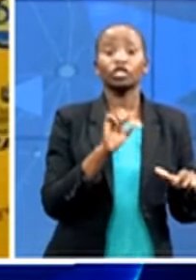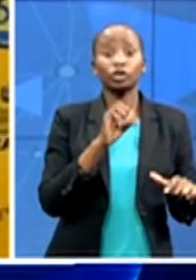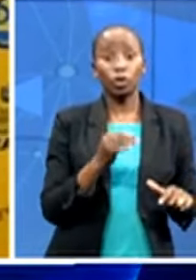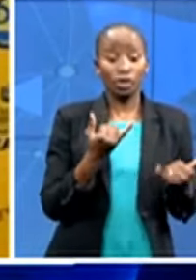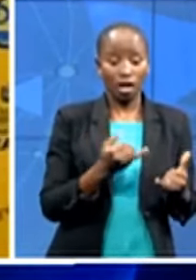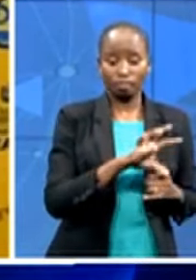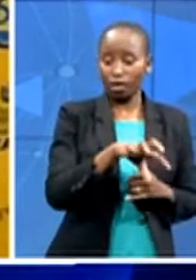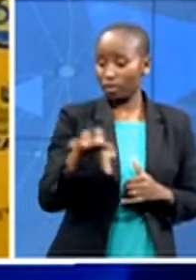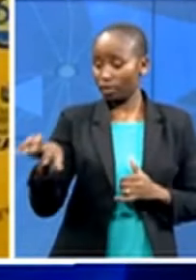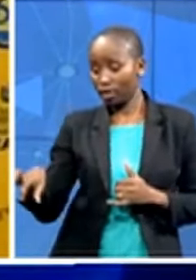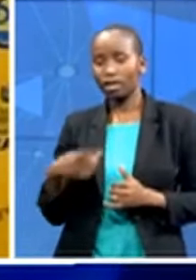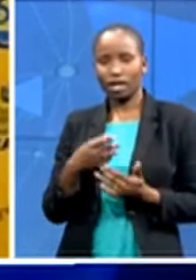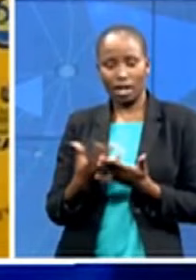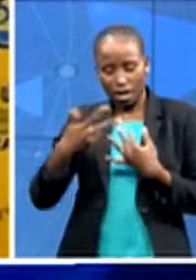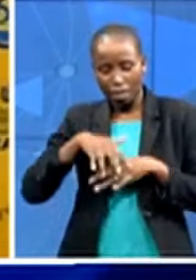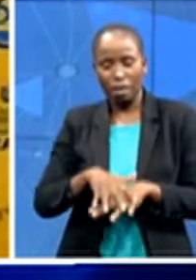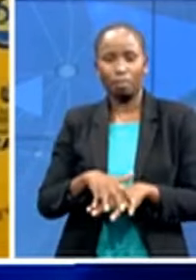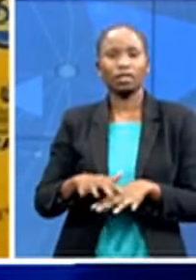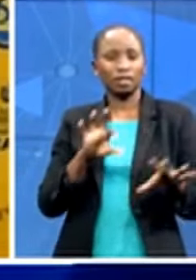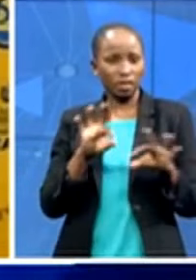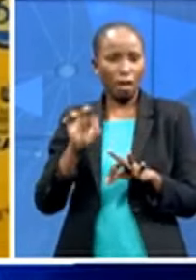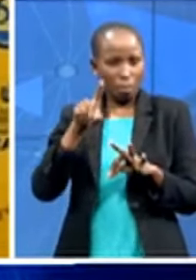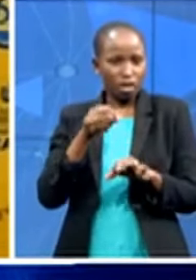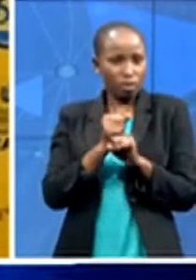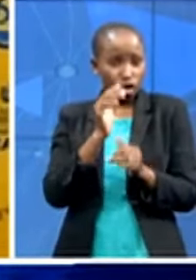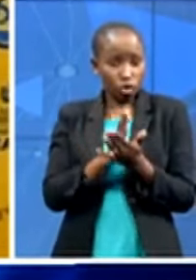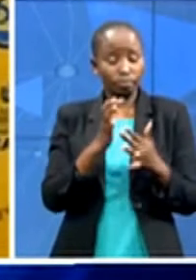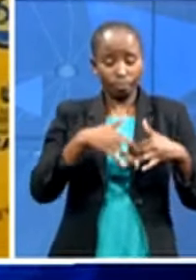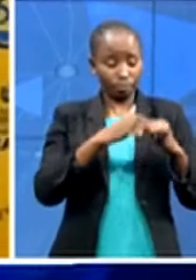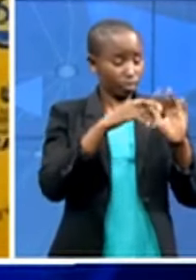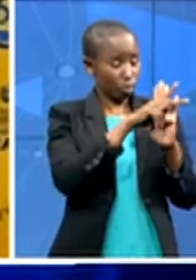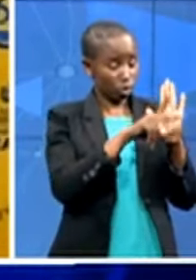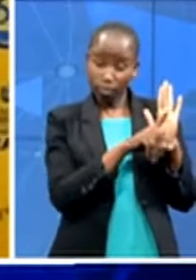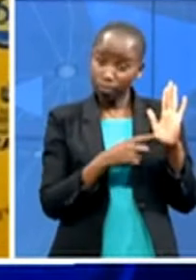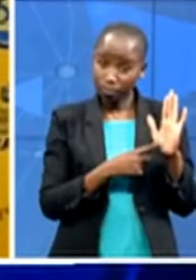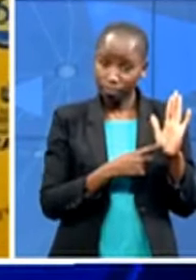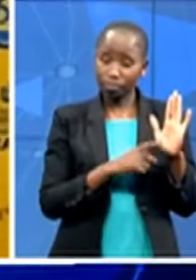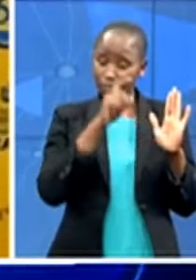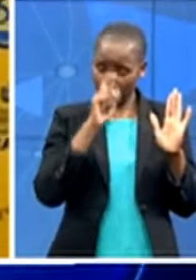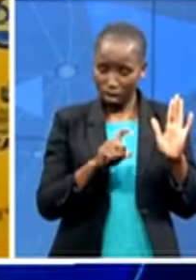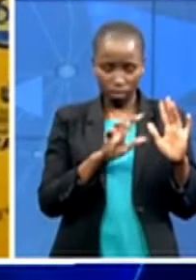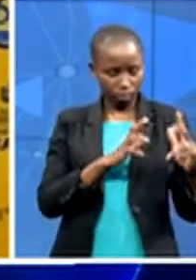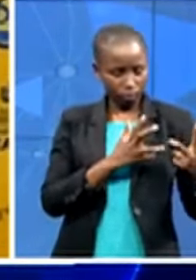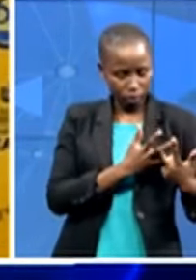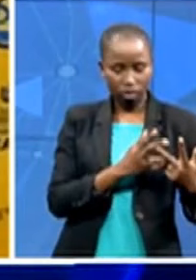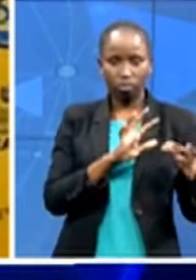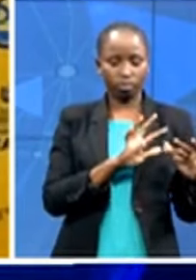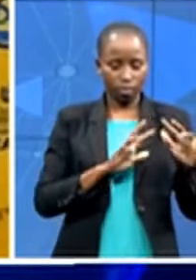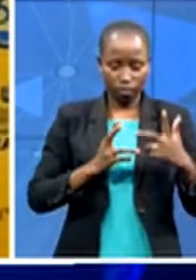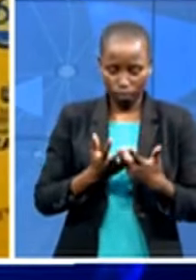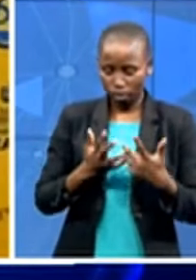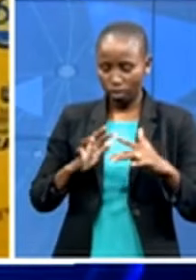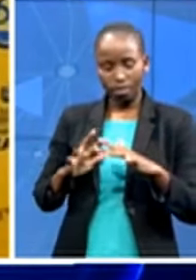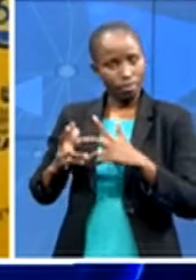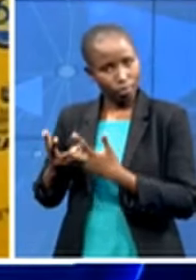that policy that is designed nationally fits your situation your material condition on the ground as a province